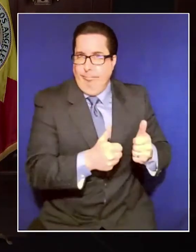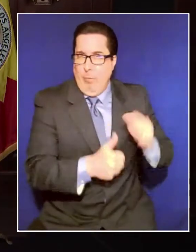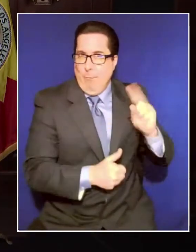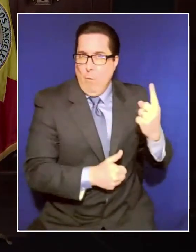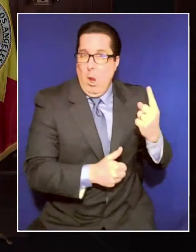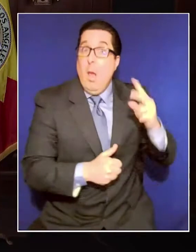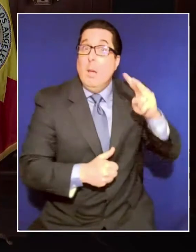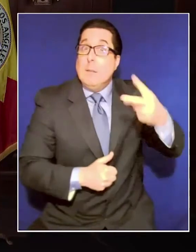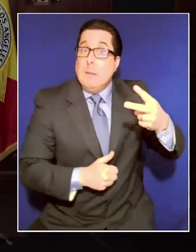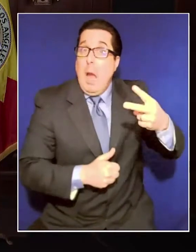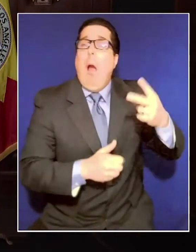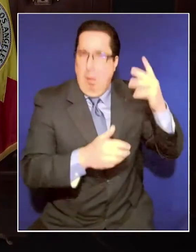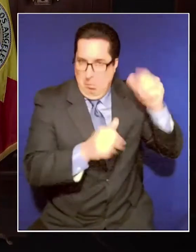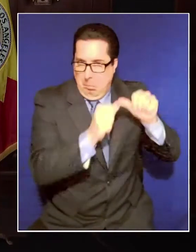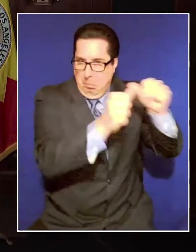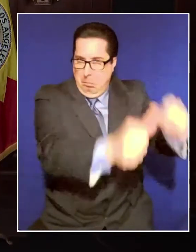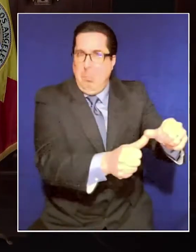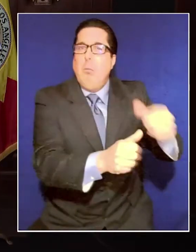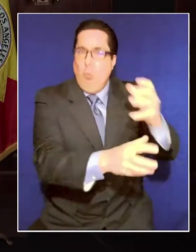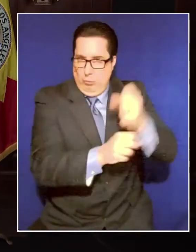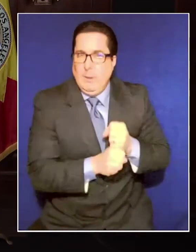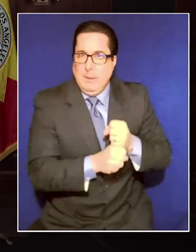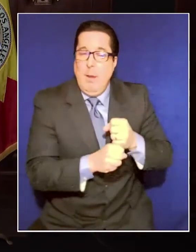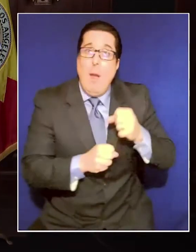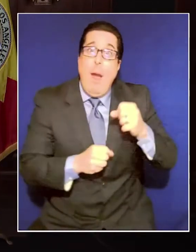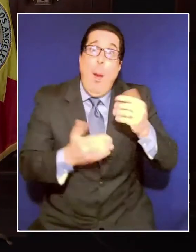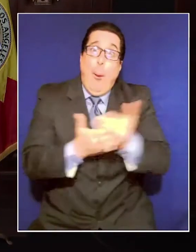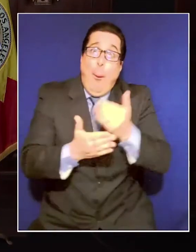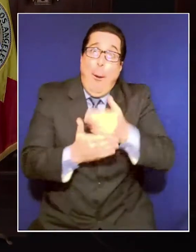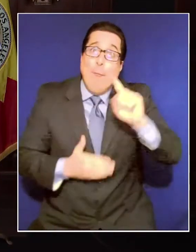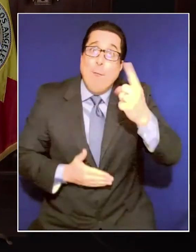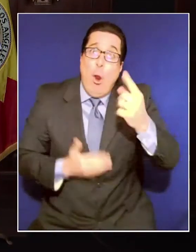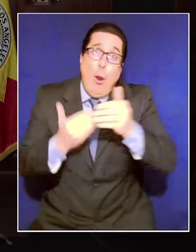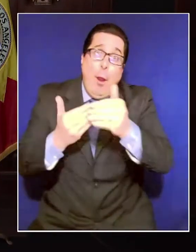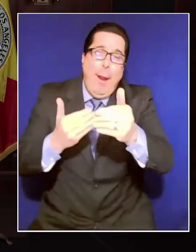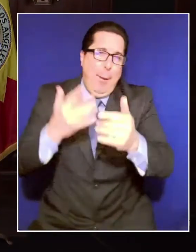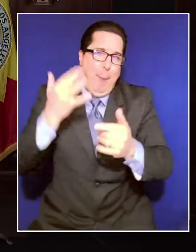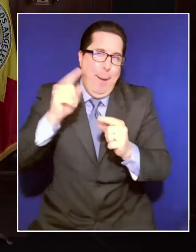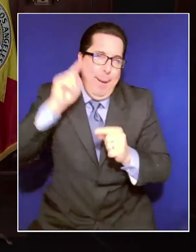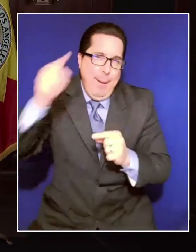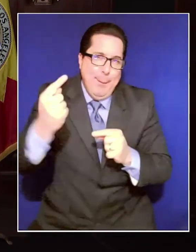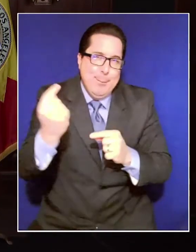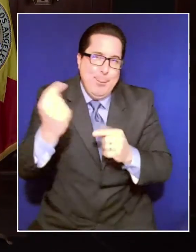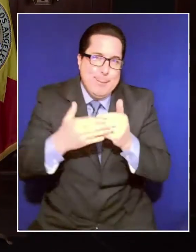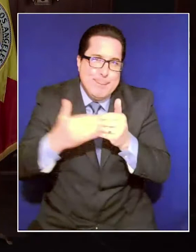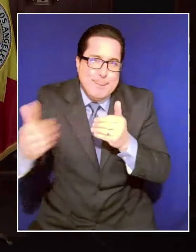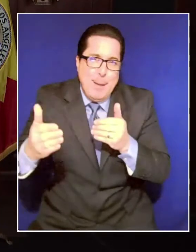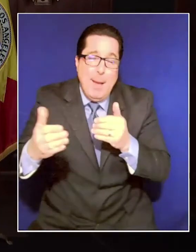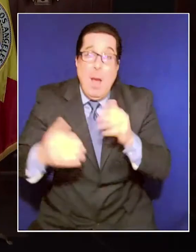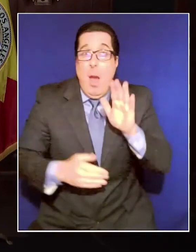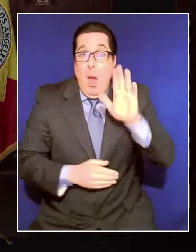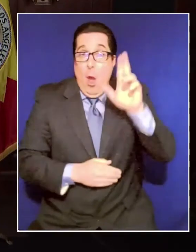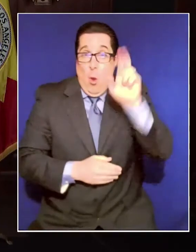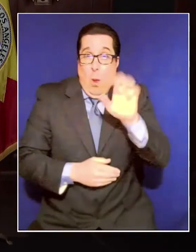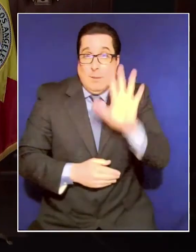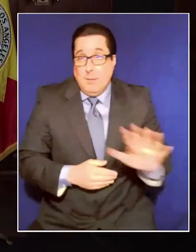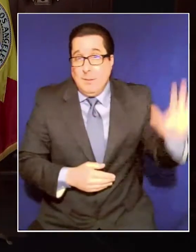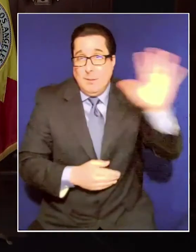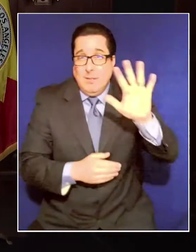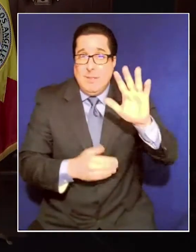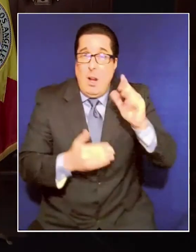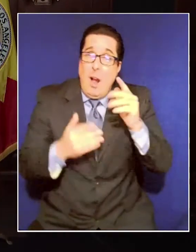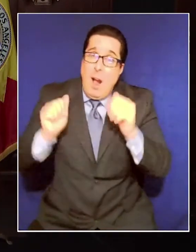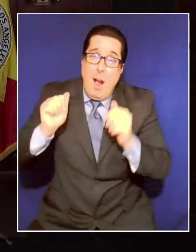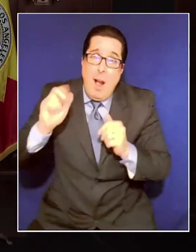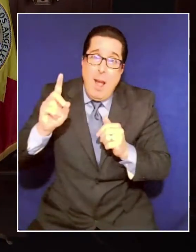more vaccines. Even as we've heard good news at the national level from our new administration of new numbers overall